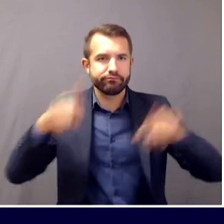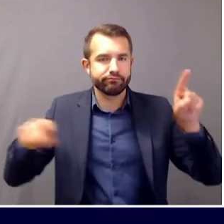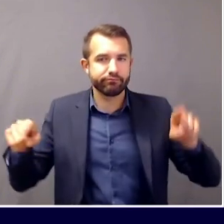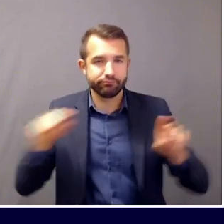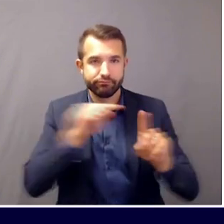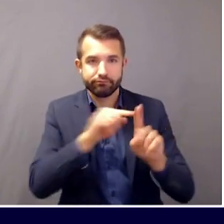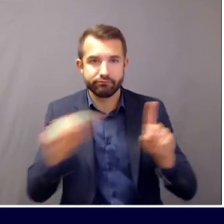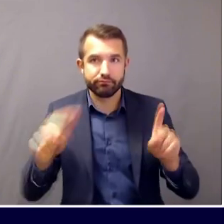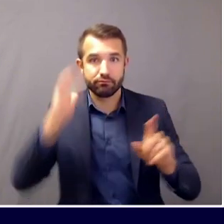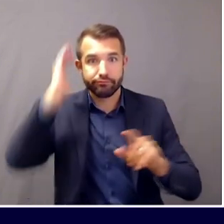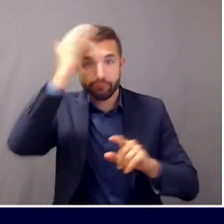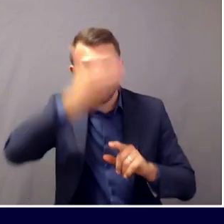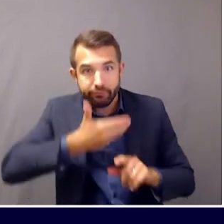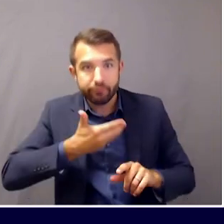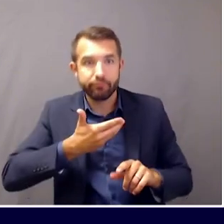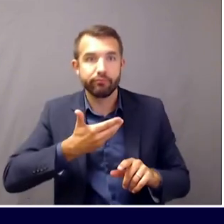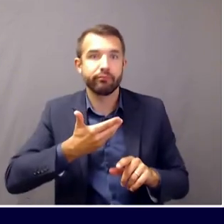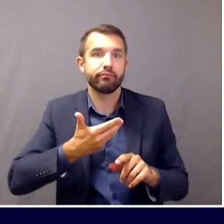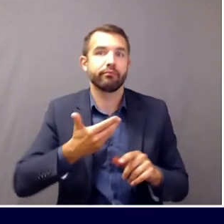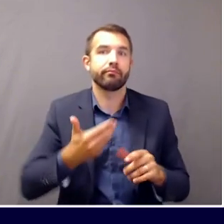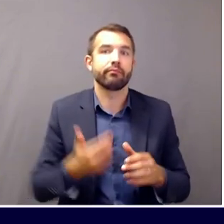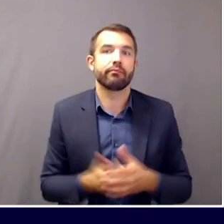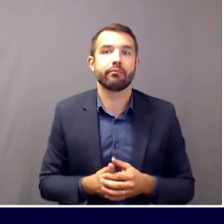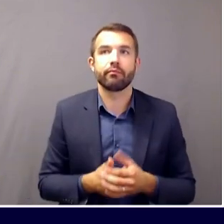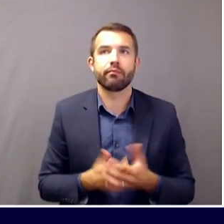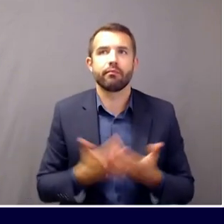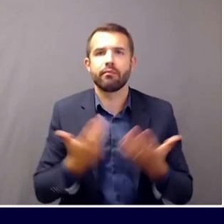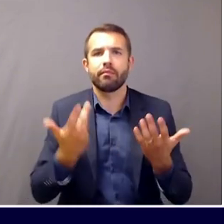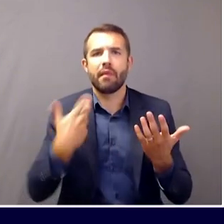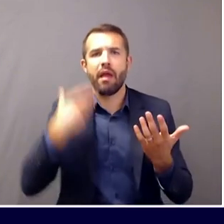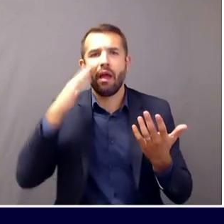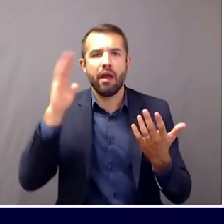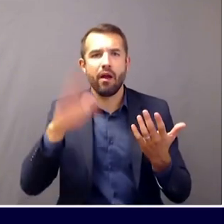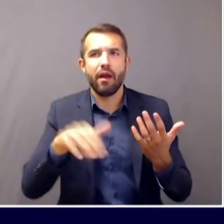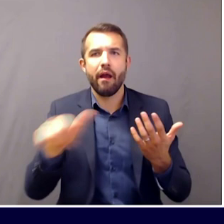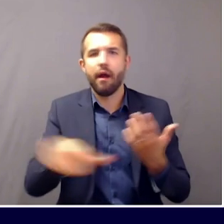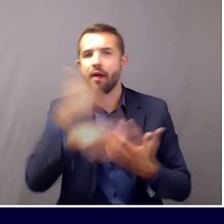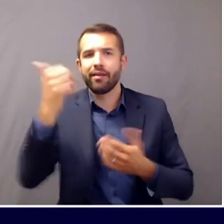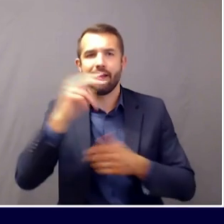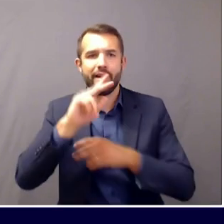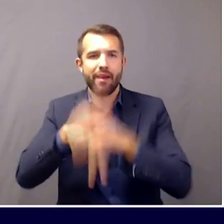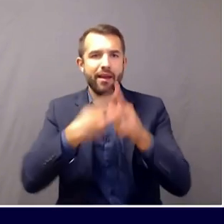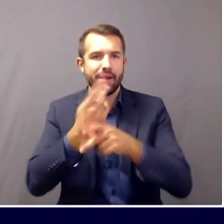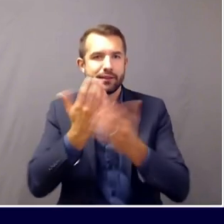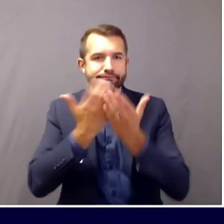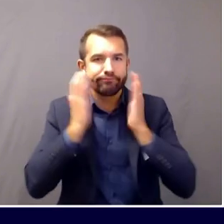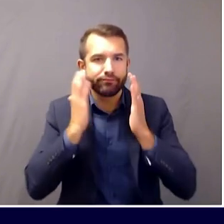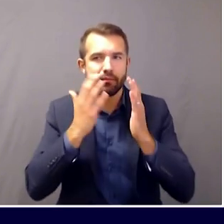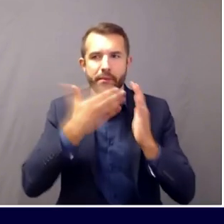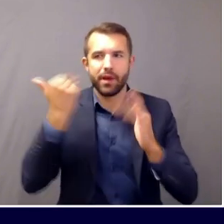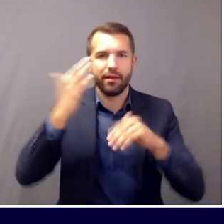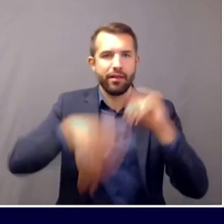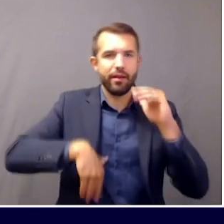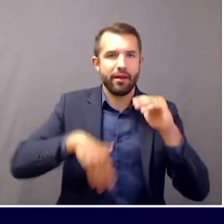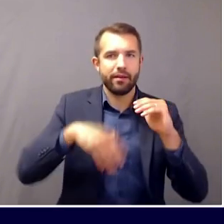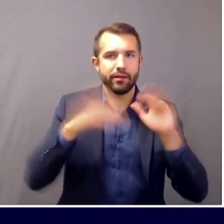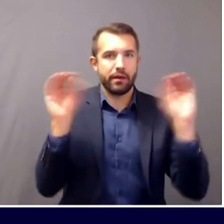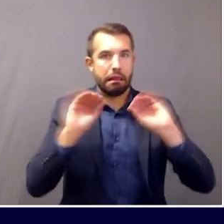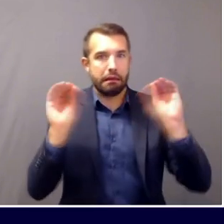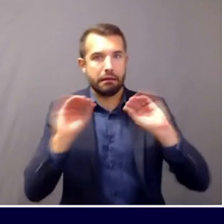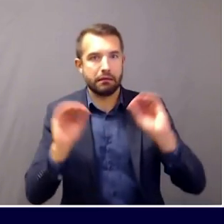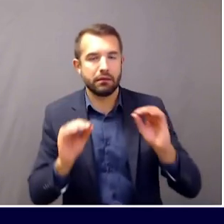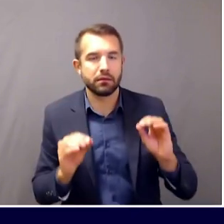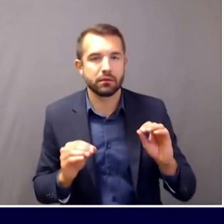presumably almost any face covering is better than no face covering, but what are your thoughts on the relative efficacy